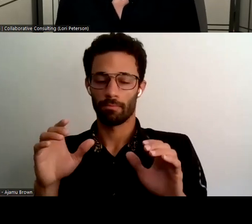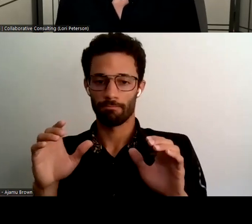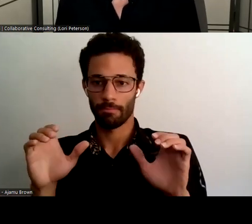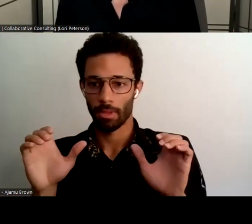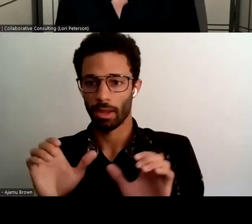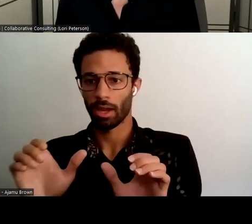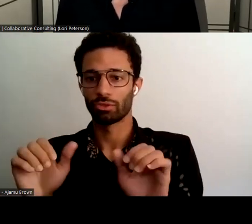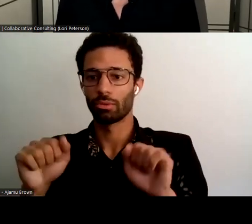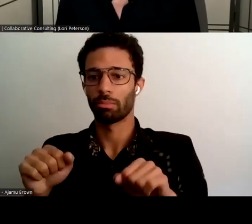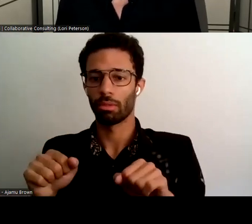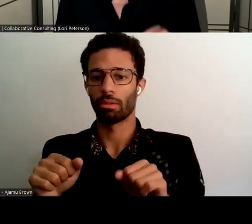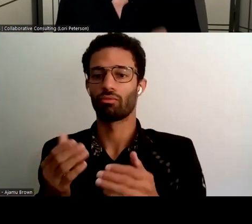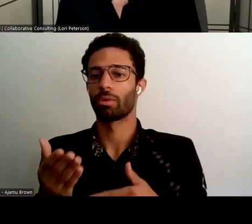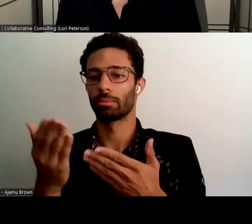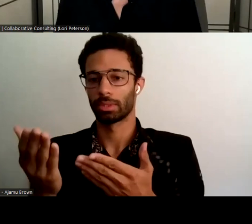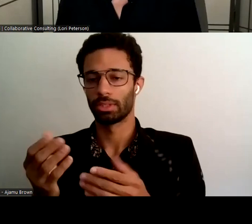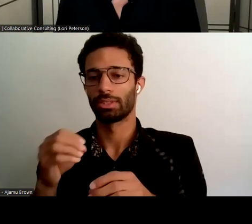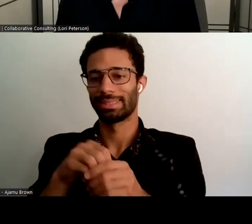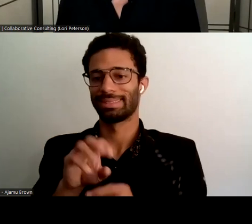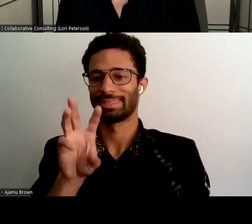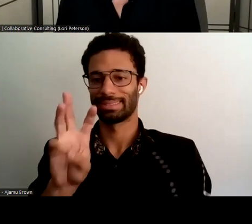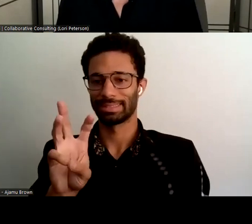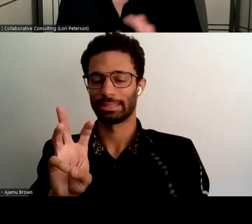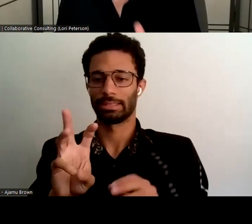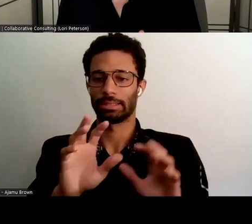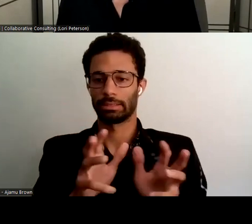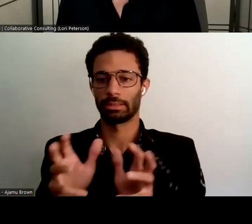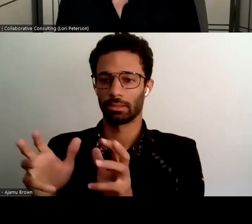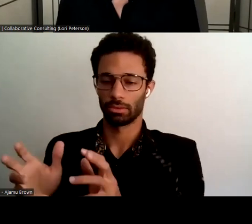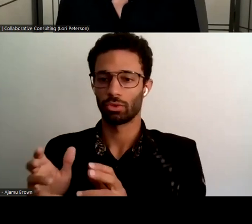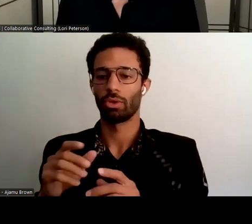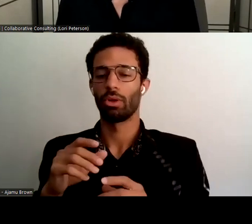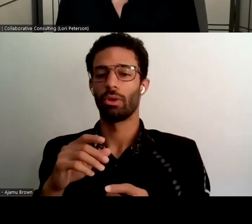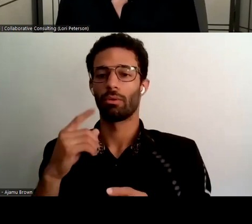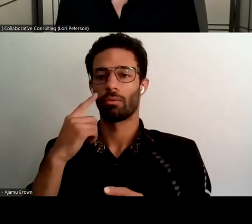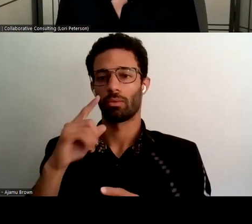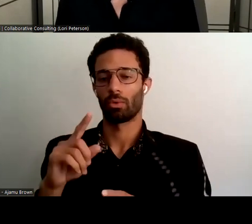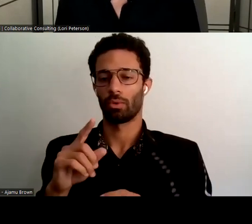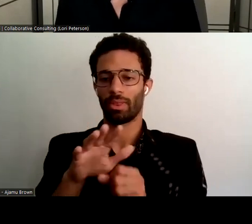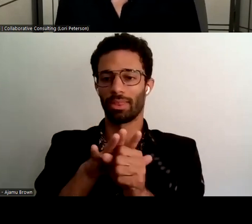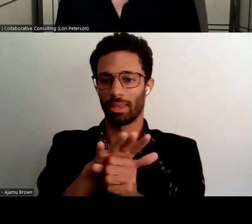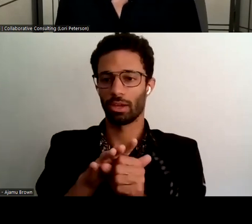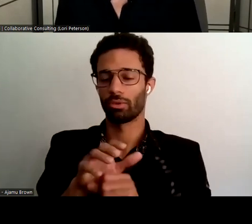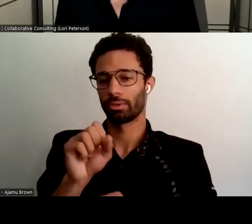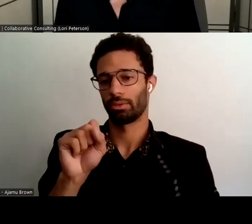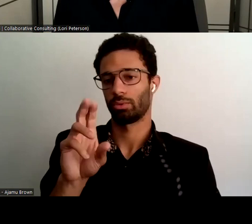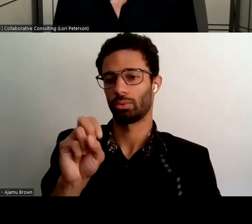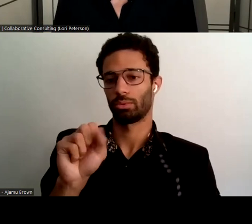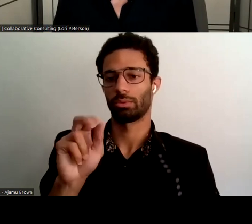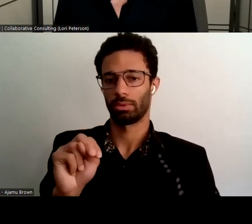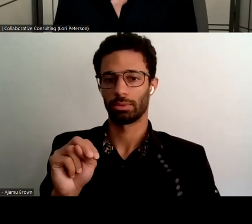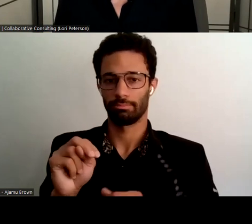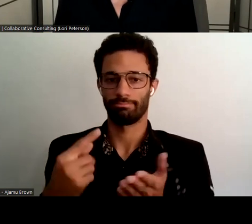core operation operational and strategic focus areas that susan mentioned earlier next slide